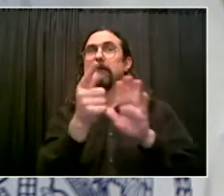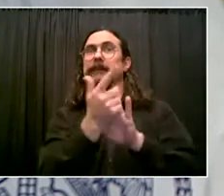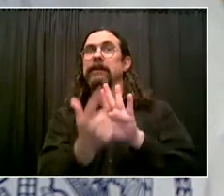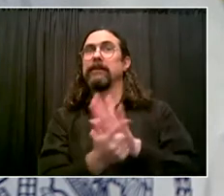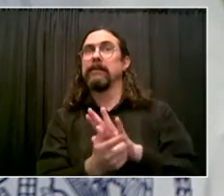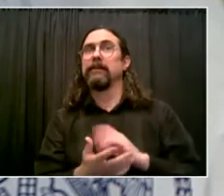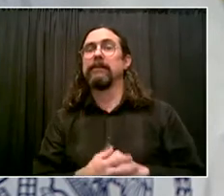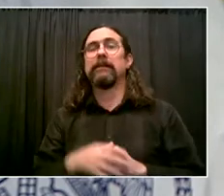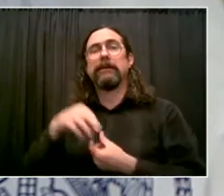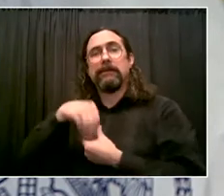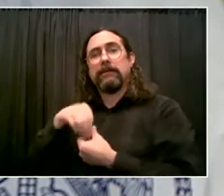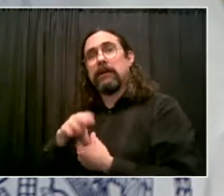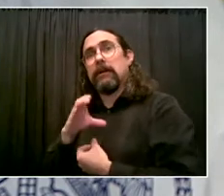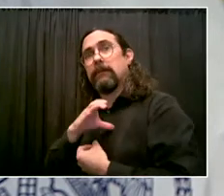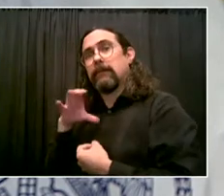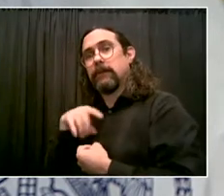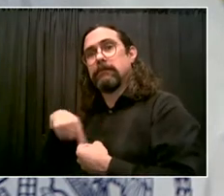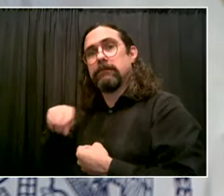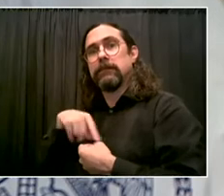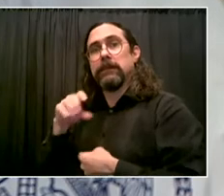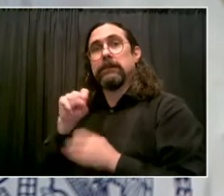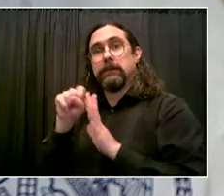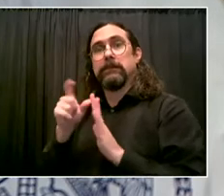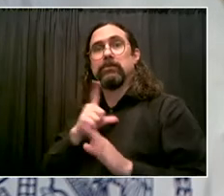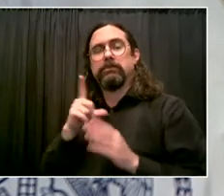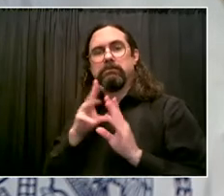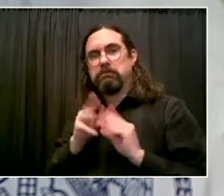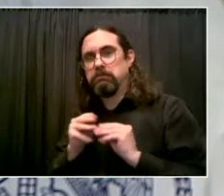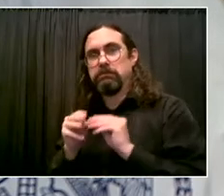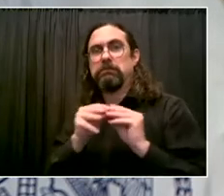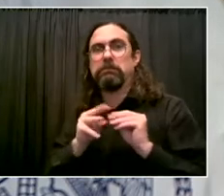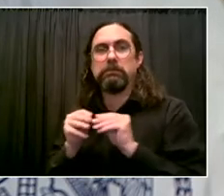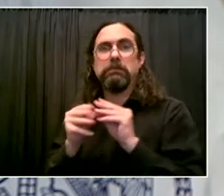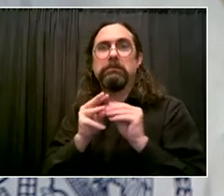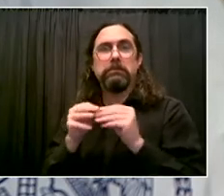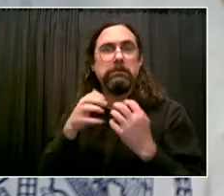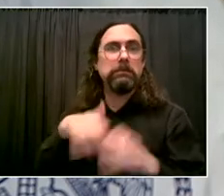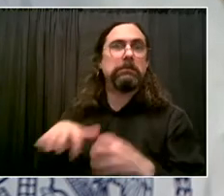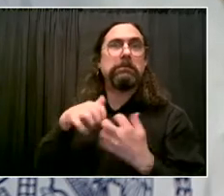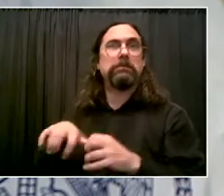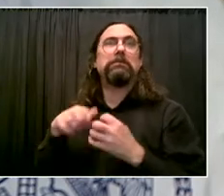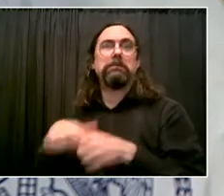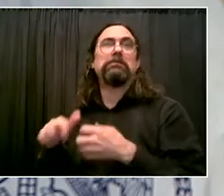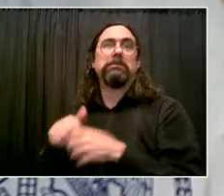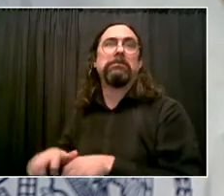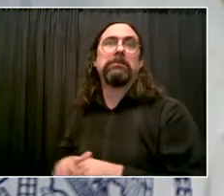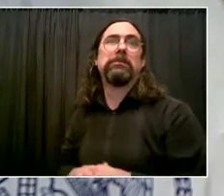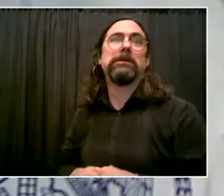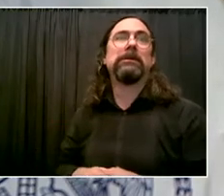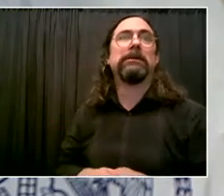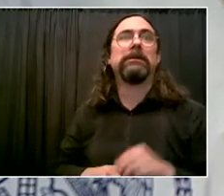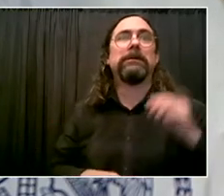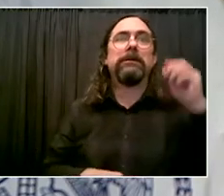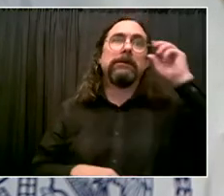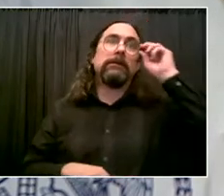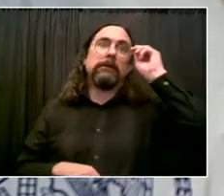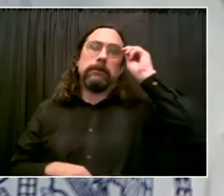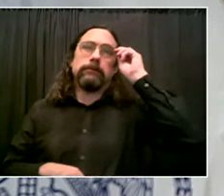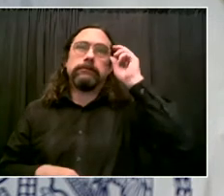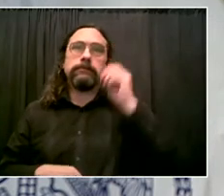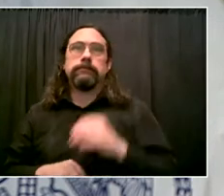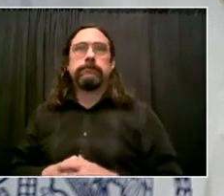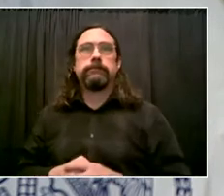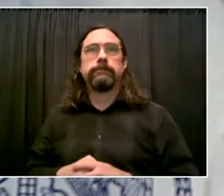later on this year. We're going to continue the conversations in the meantime. Criminal justice work needs constant